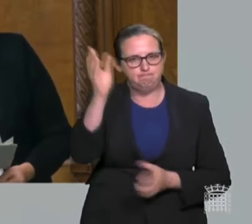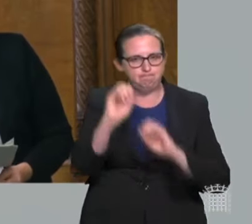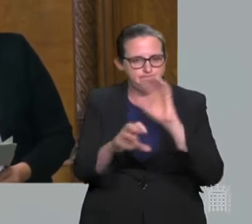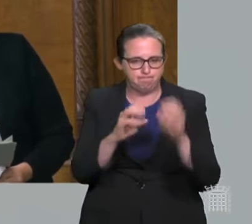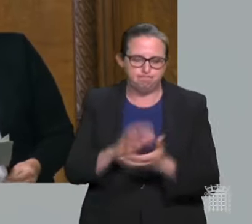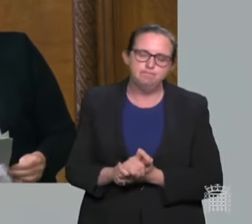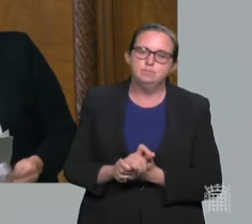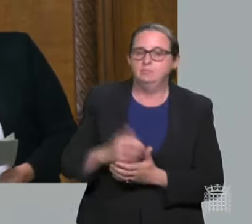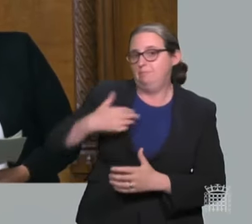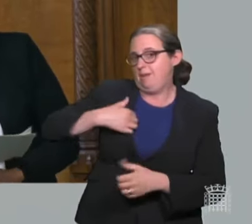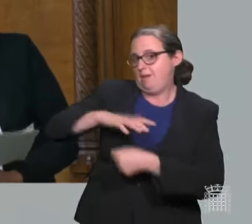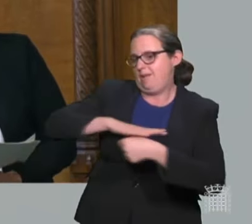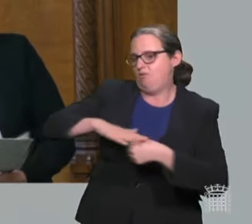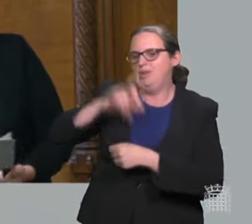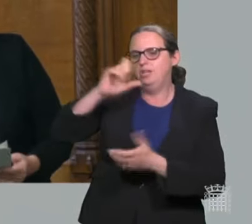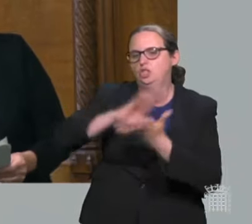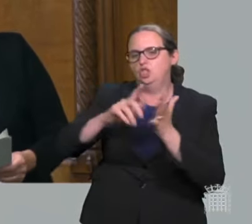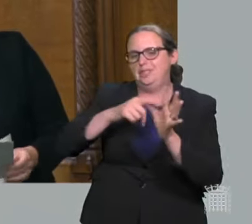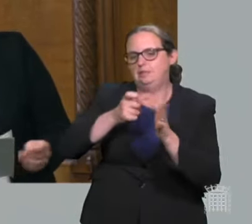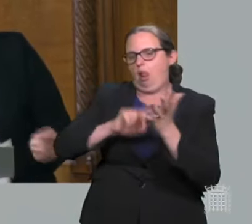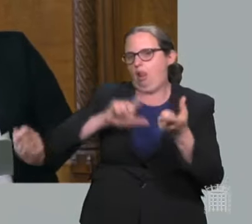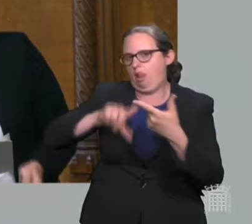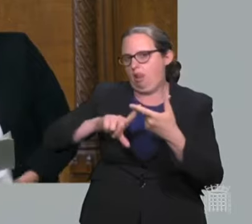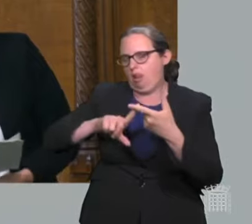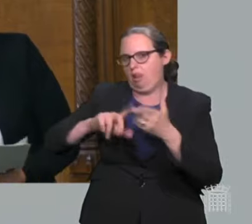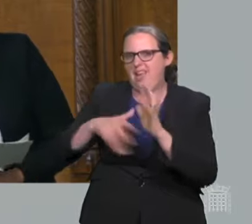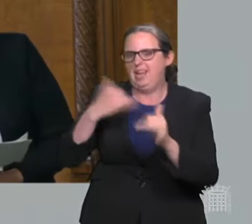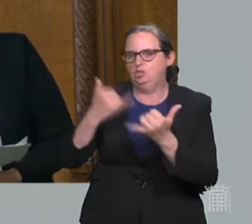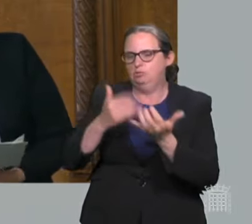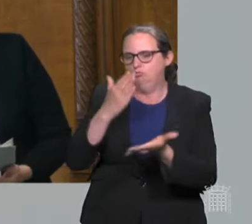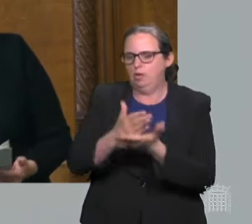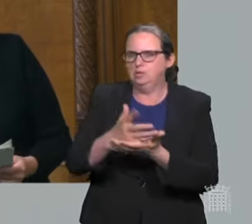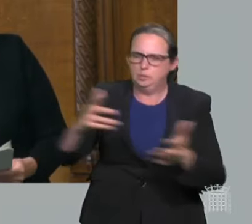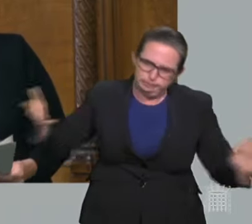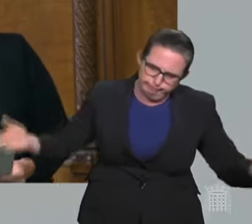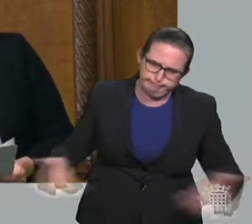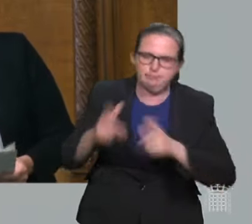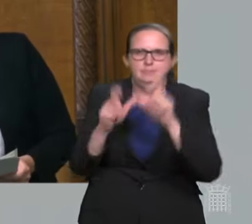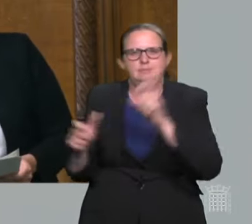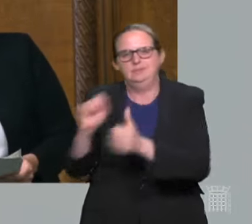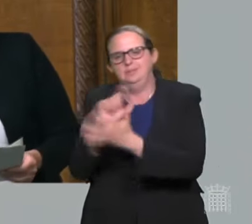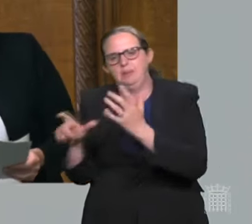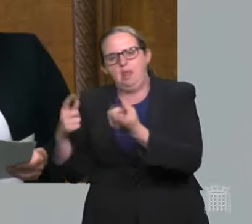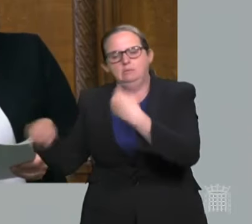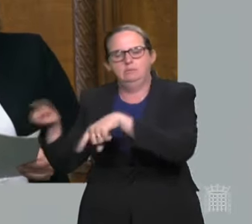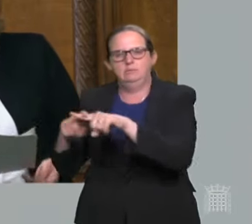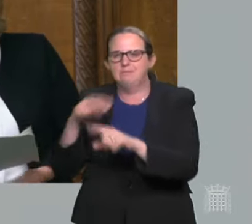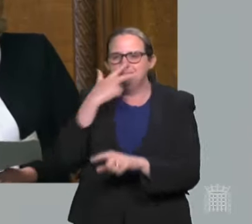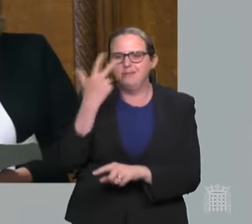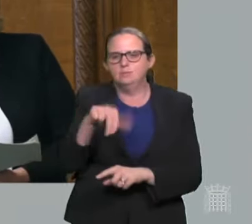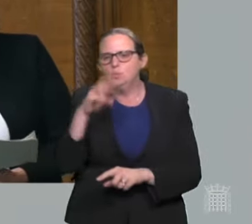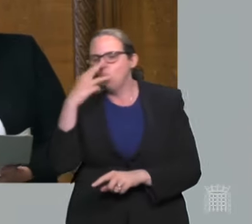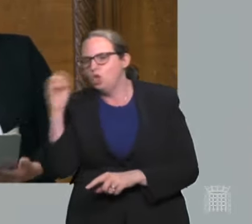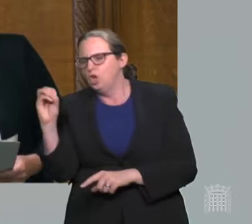Cheadle's Together Trust, it's championing care for people from 18 to 30 years old with disabilities. Meeting with their dedicated team